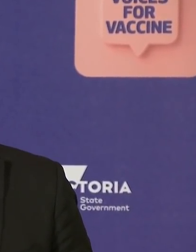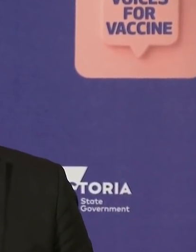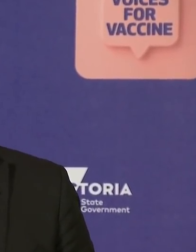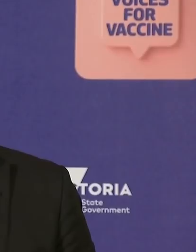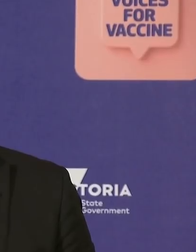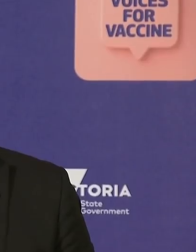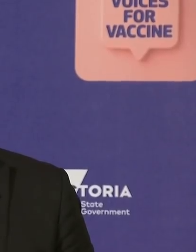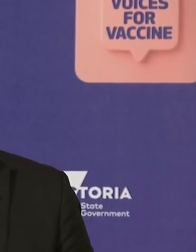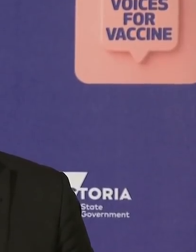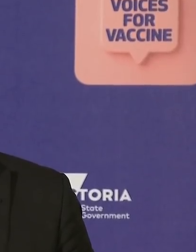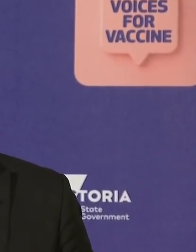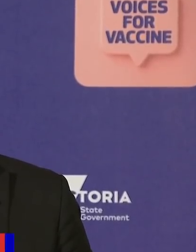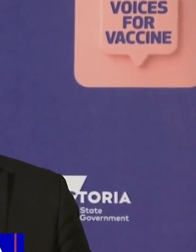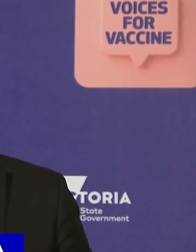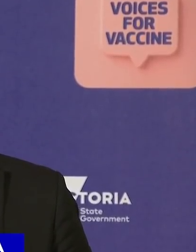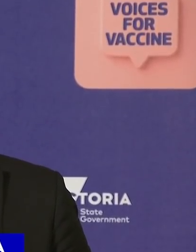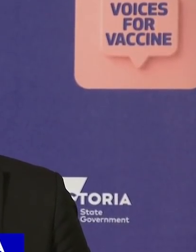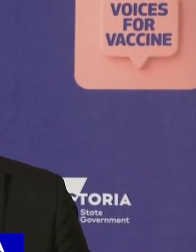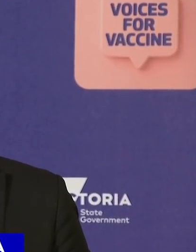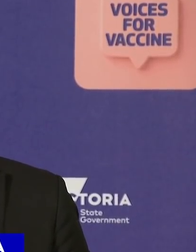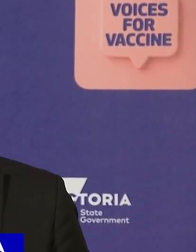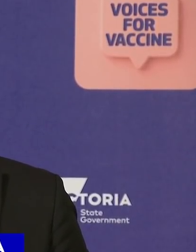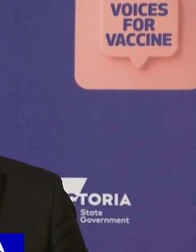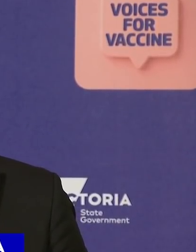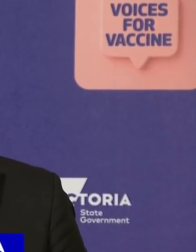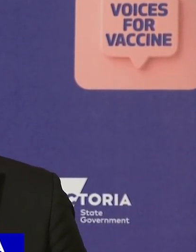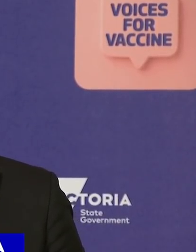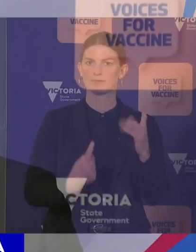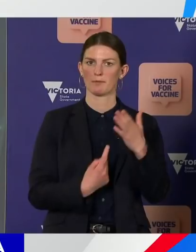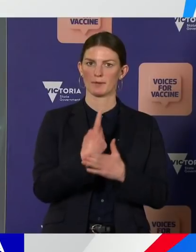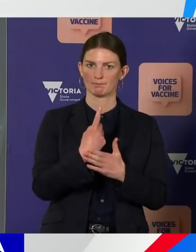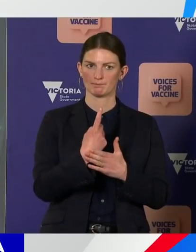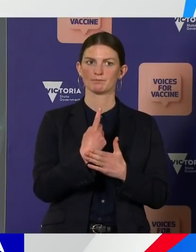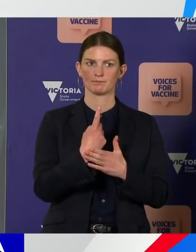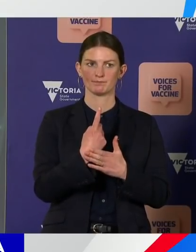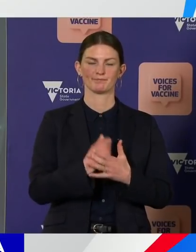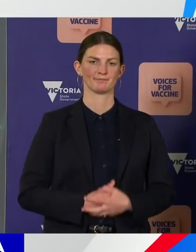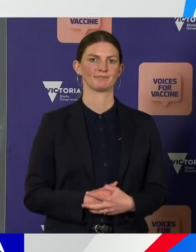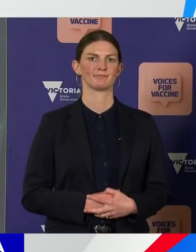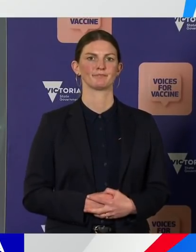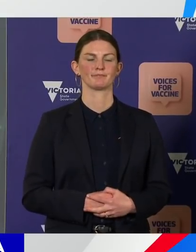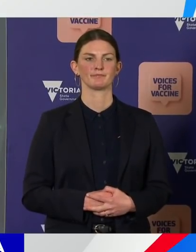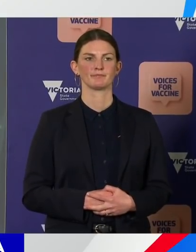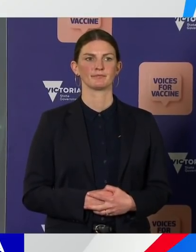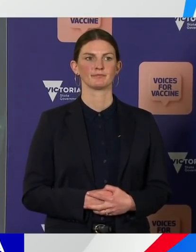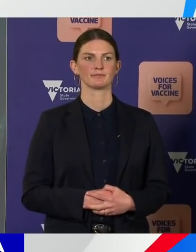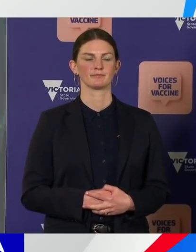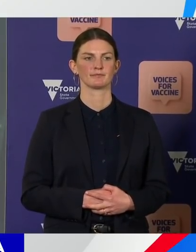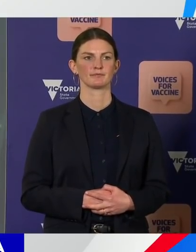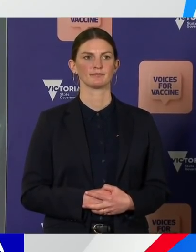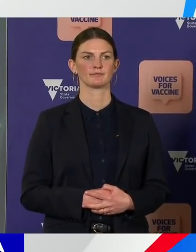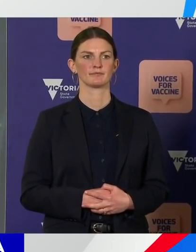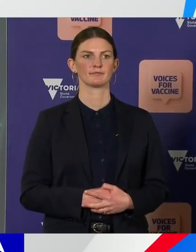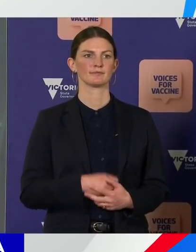update on the COVID pandemic for today. There were